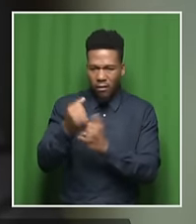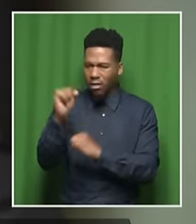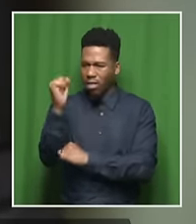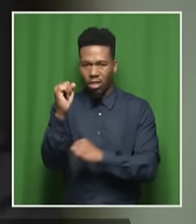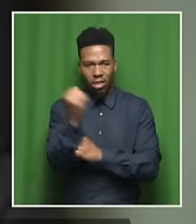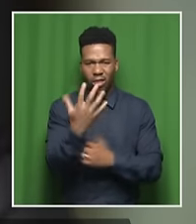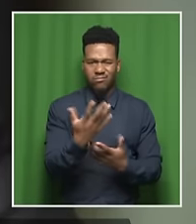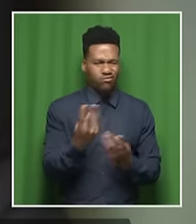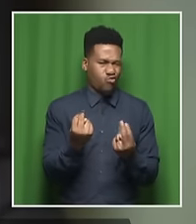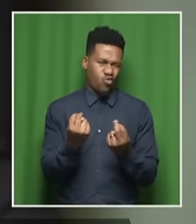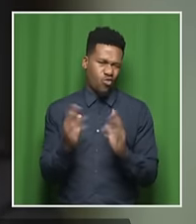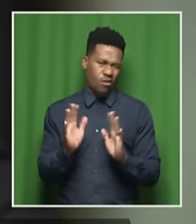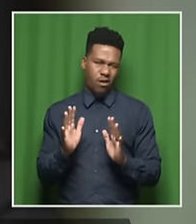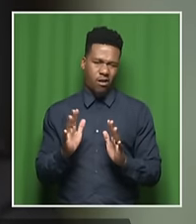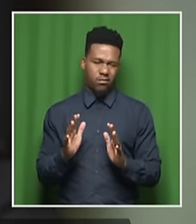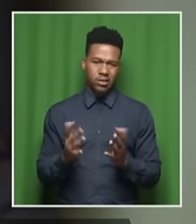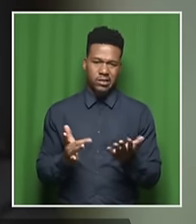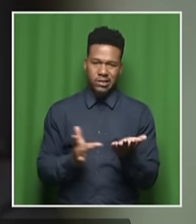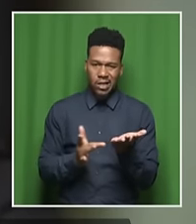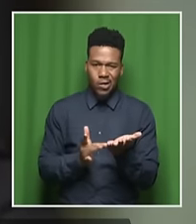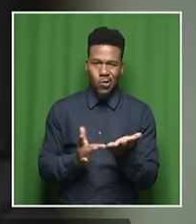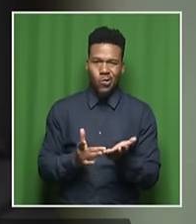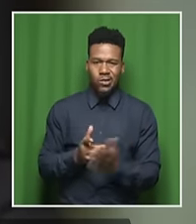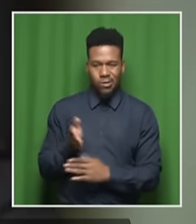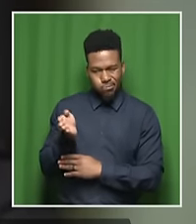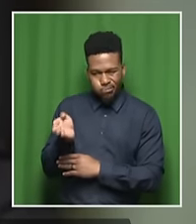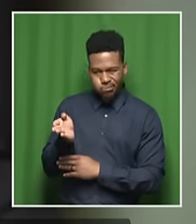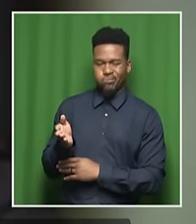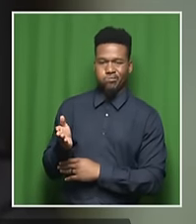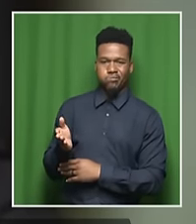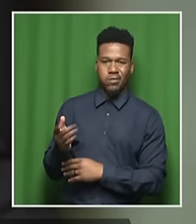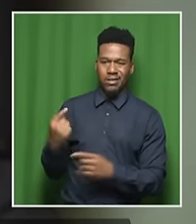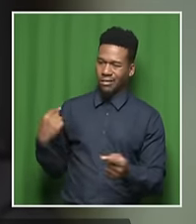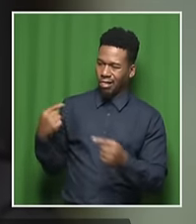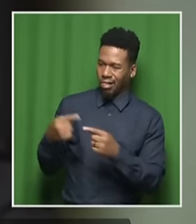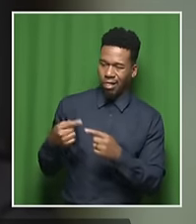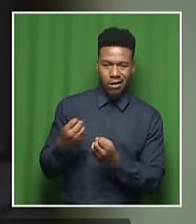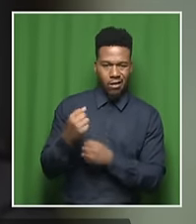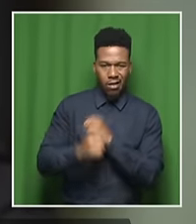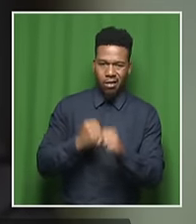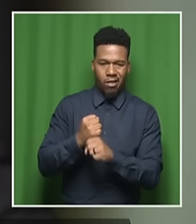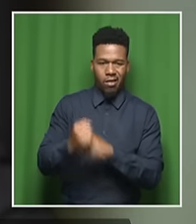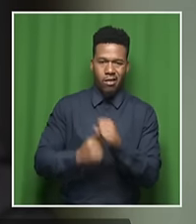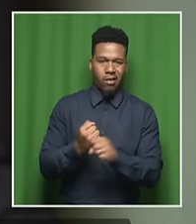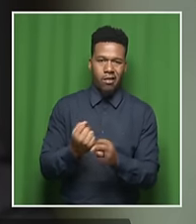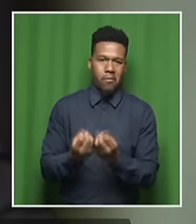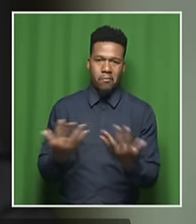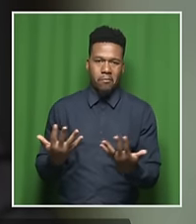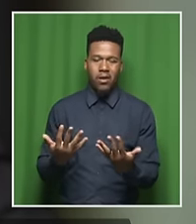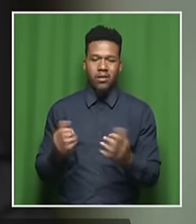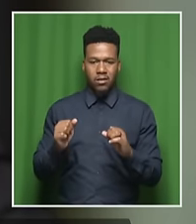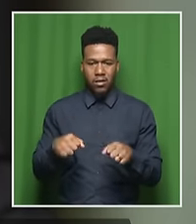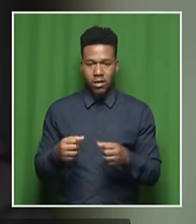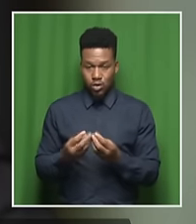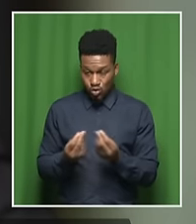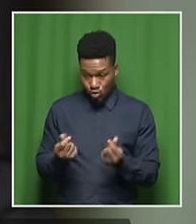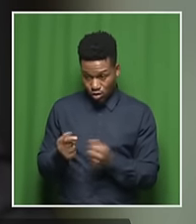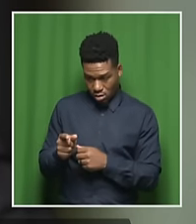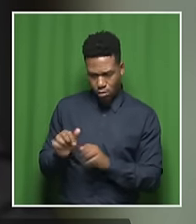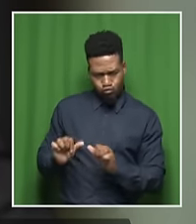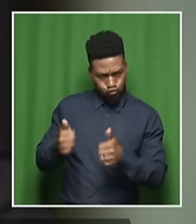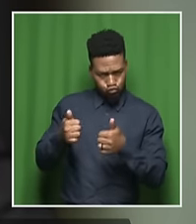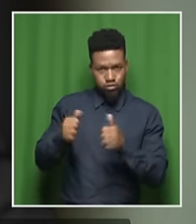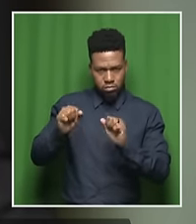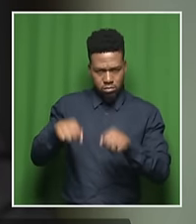many years. So I think the problem that we are having is to say, yes, we have the solutions like that. There are other solutions